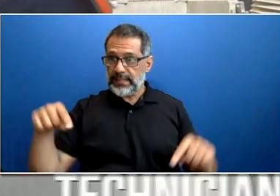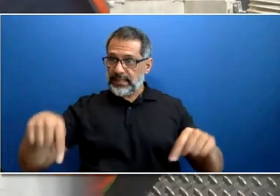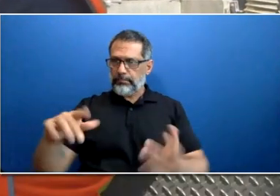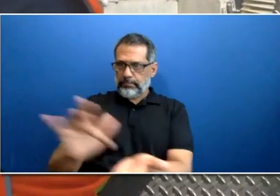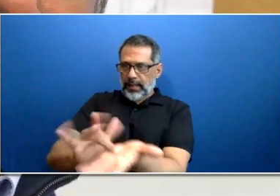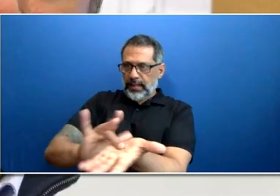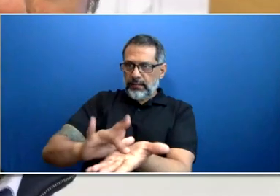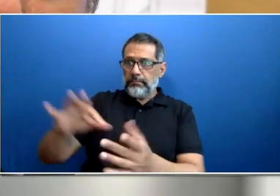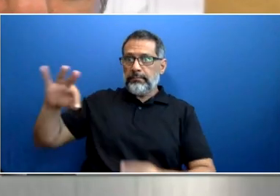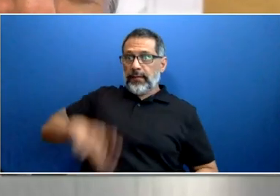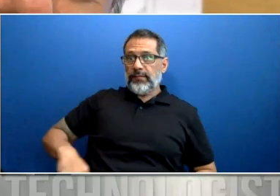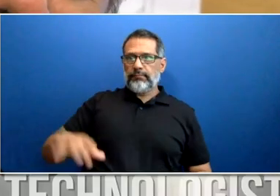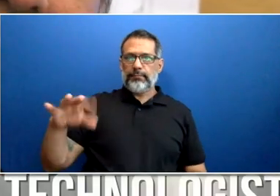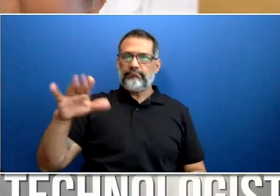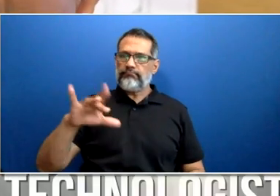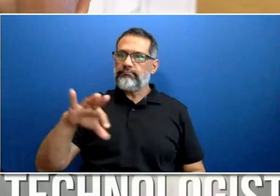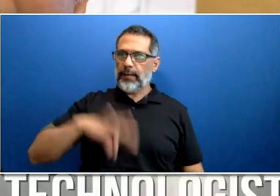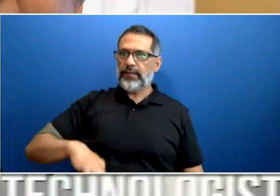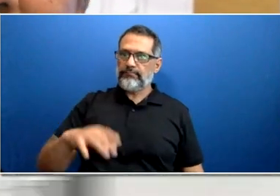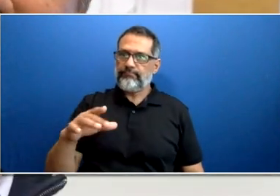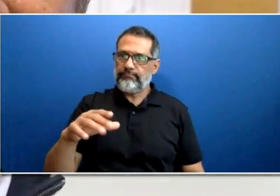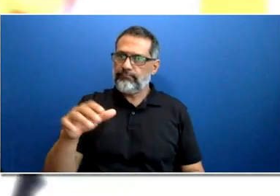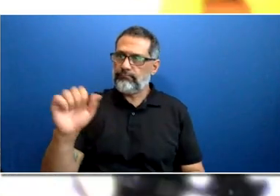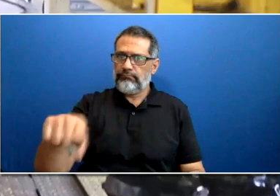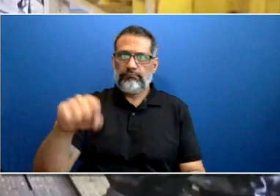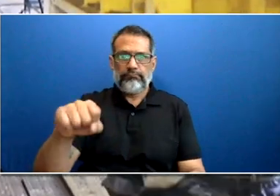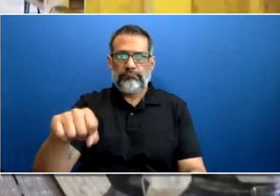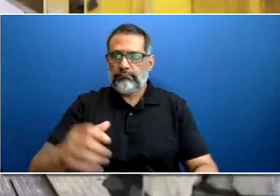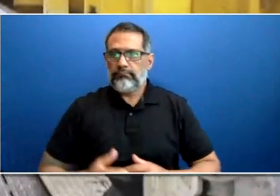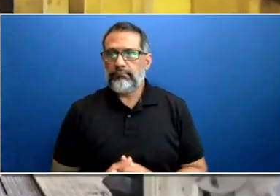but your family. When I'm at TTC, I'm covered.